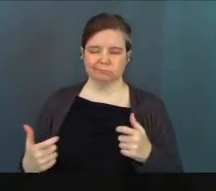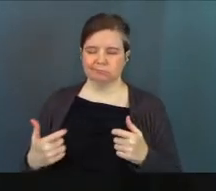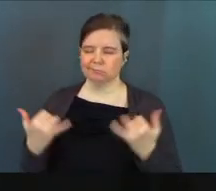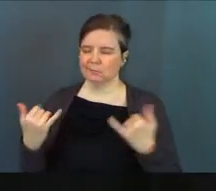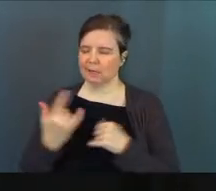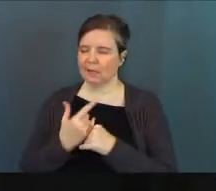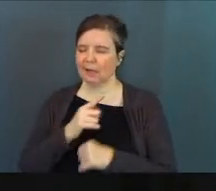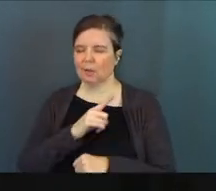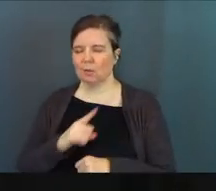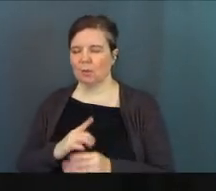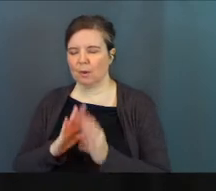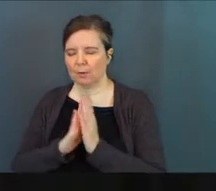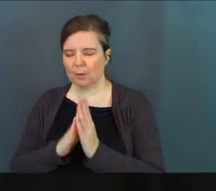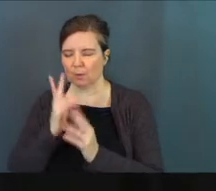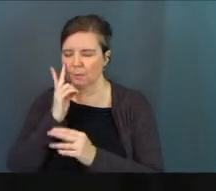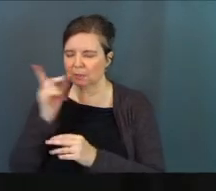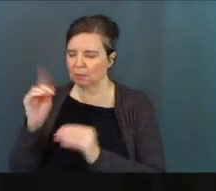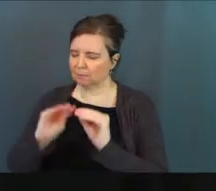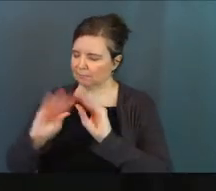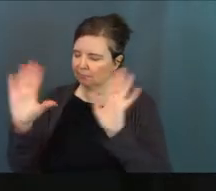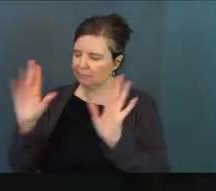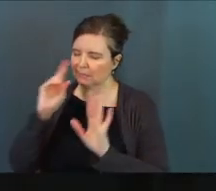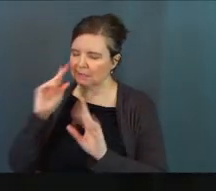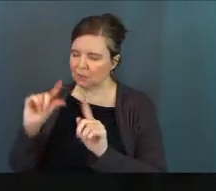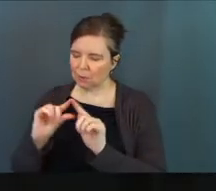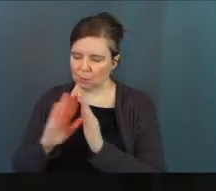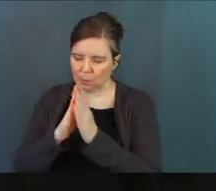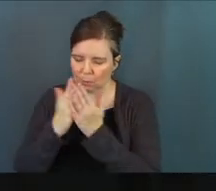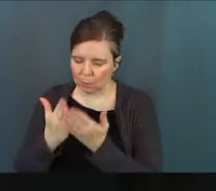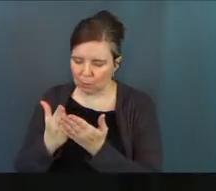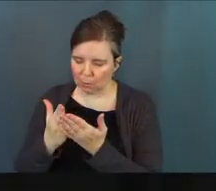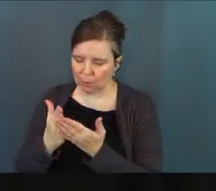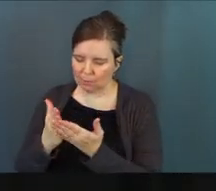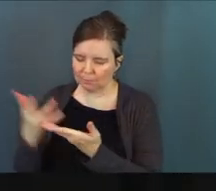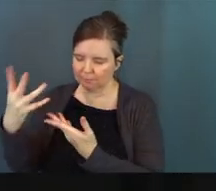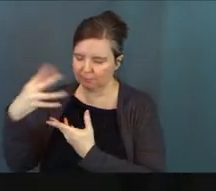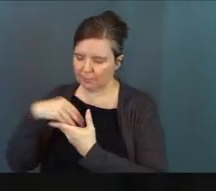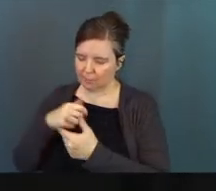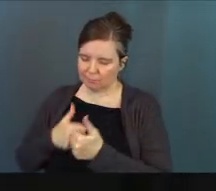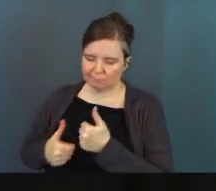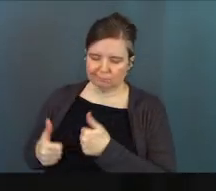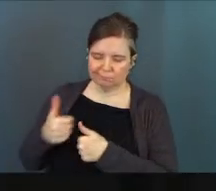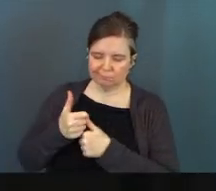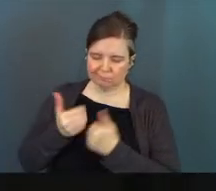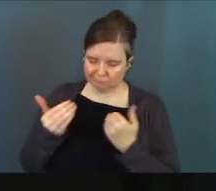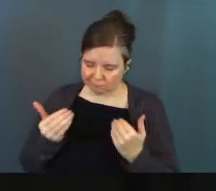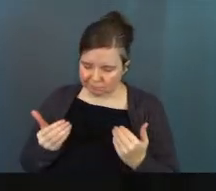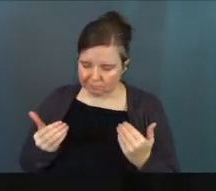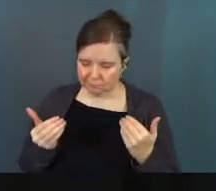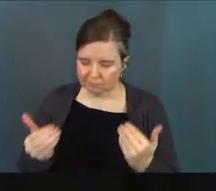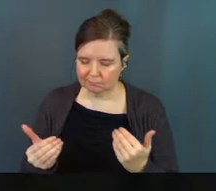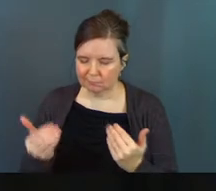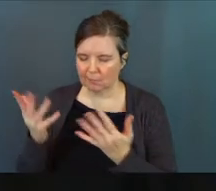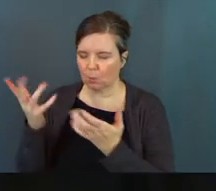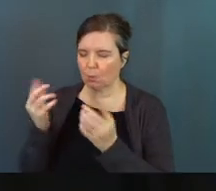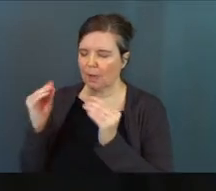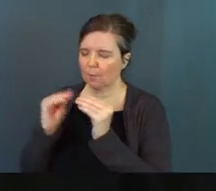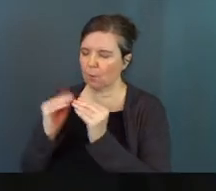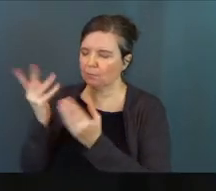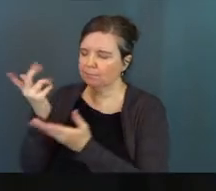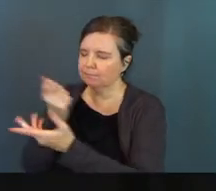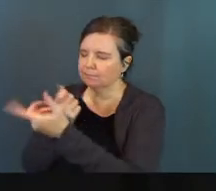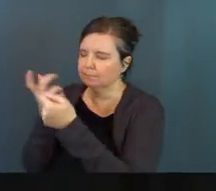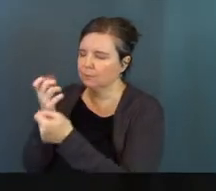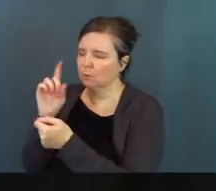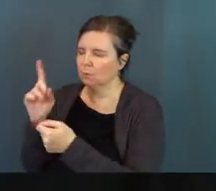And so today, Lord, I pray that we see you, God, and we see your word, and we prioritize the Lord, that we move forward, that we dig in, and that we just want more of you, God.